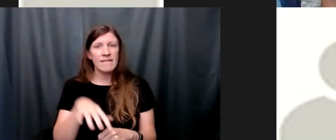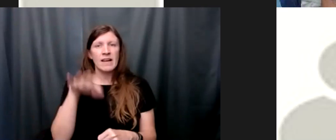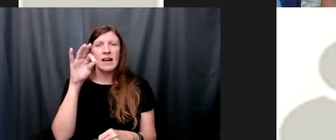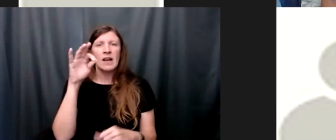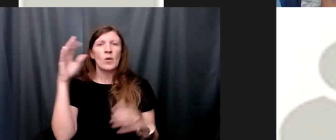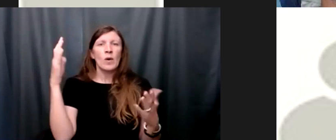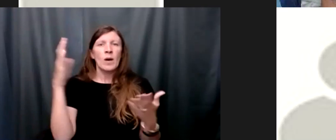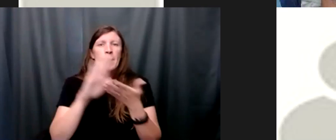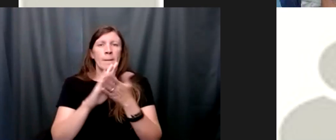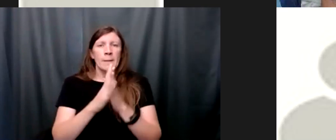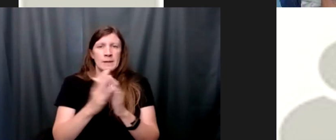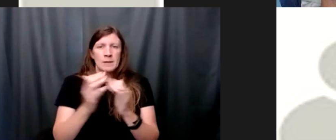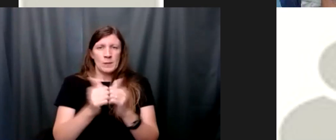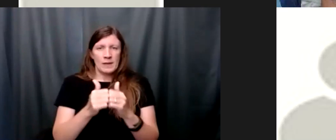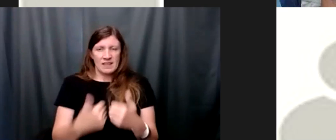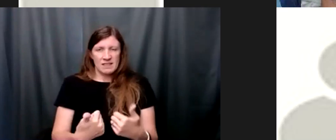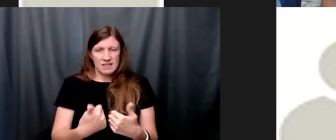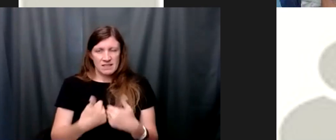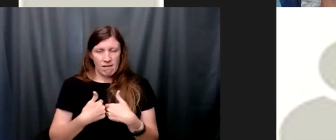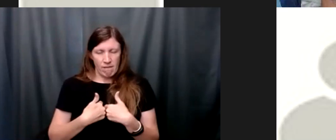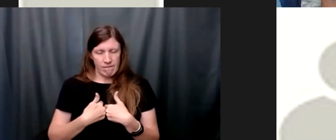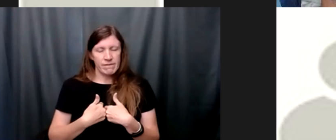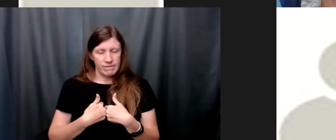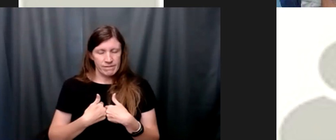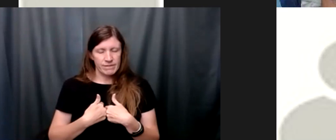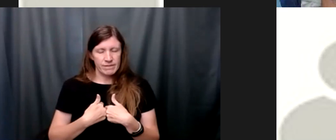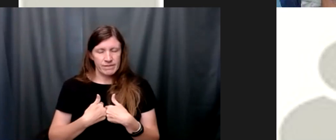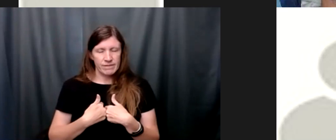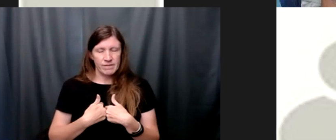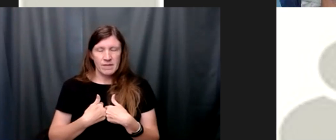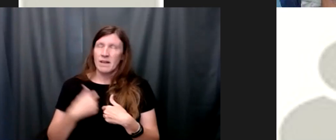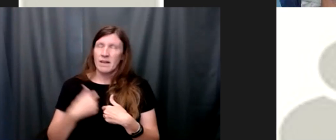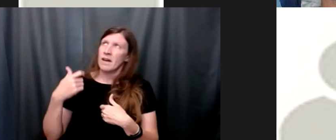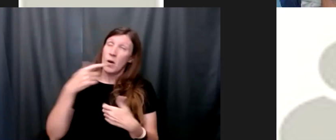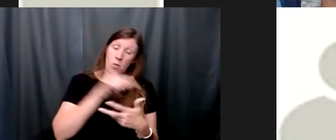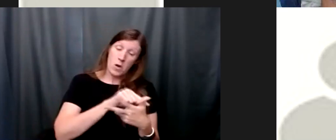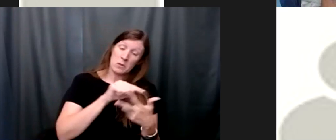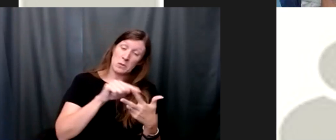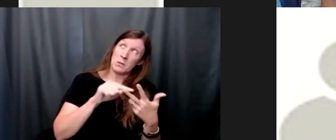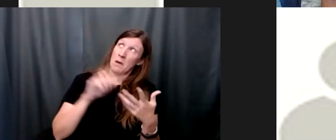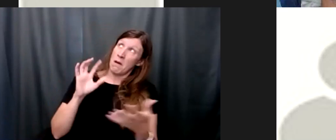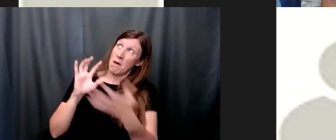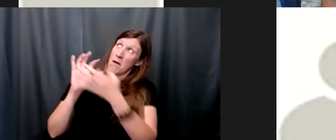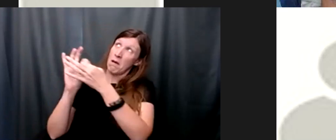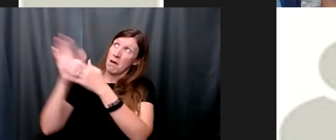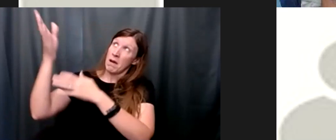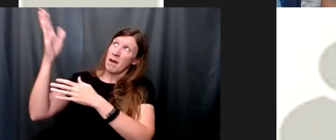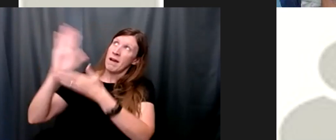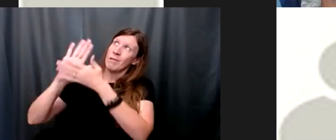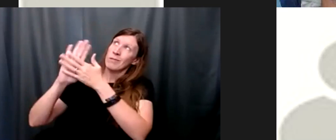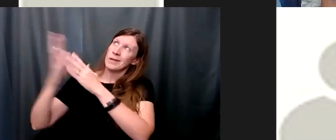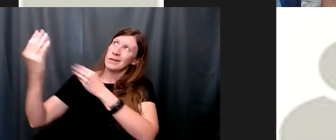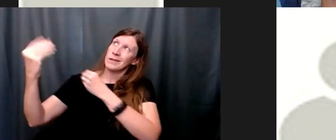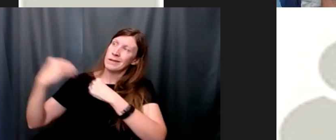with ourselves and when we can find peace with god as in steps one two and three we're able to find peace with ourselves